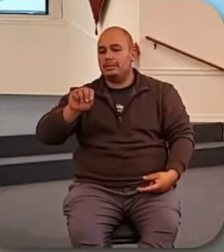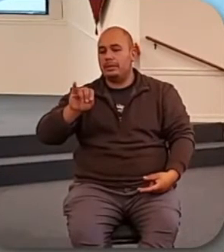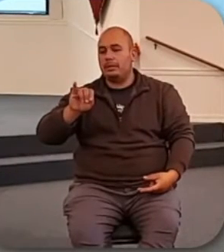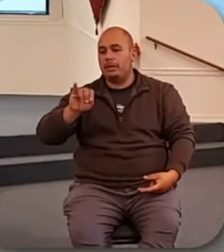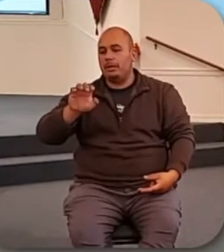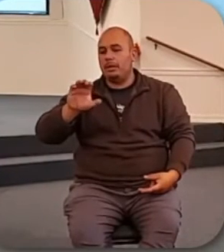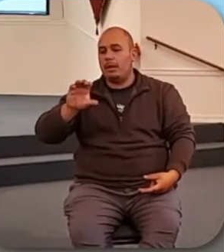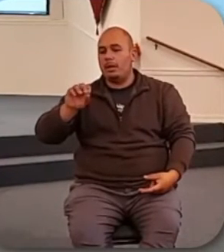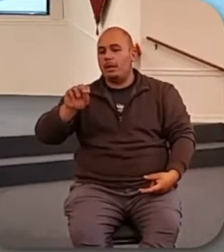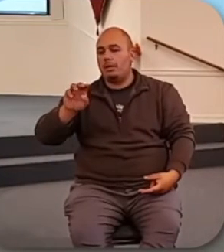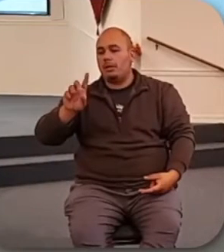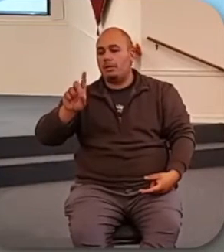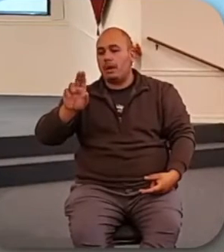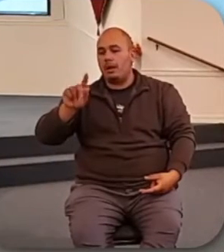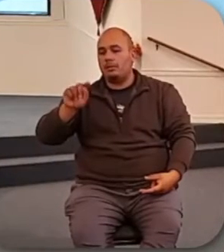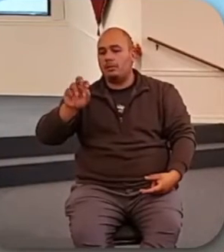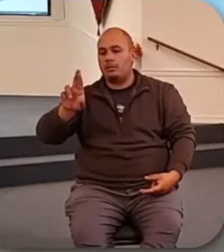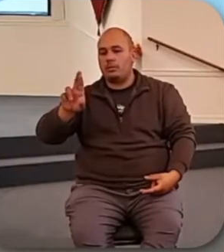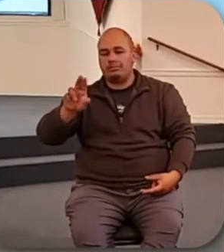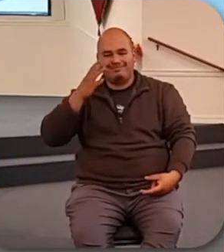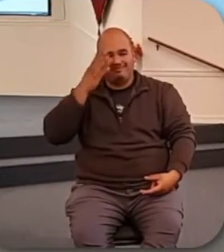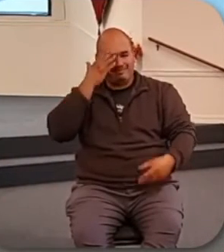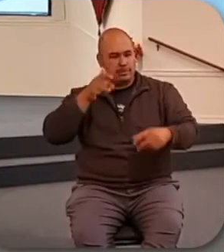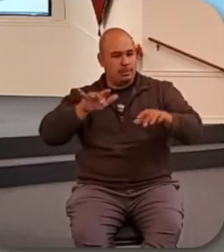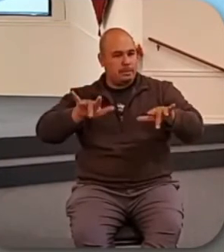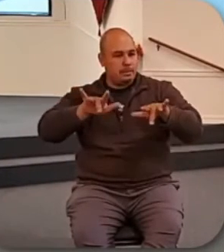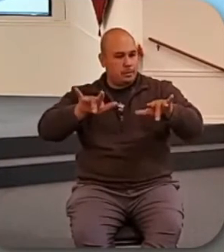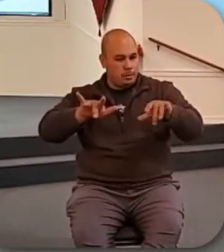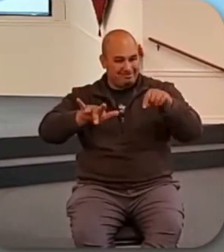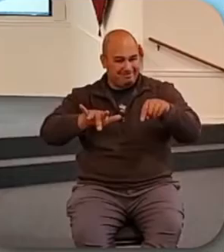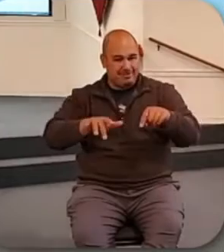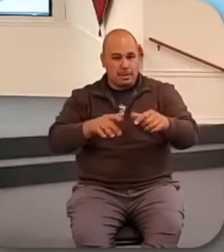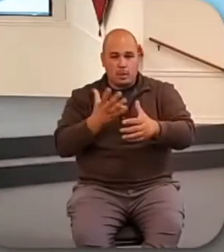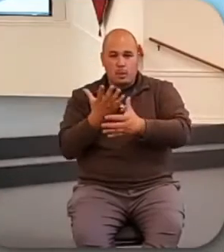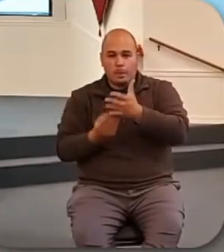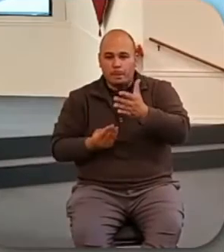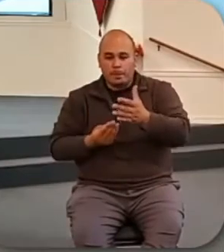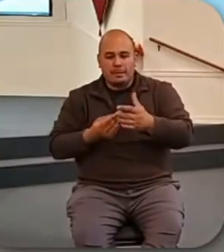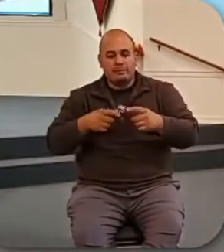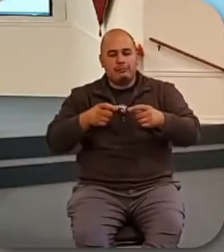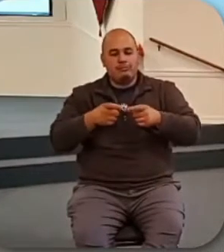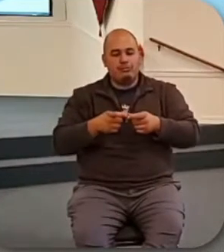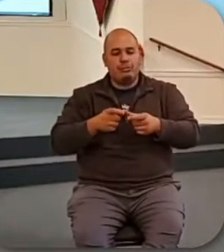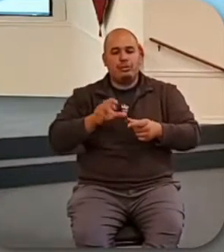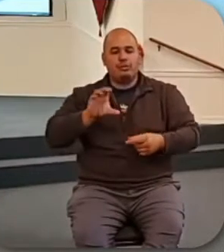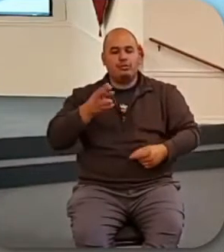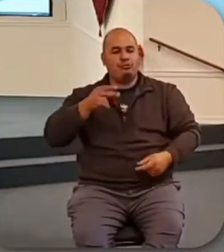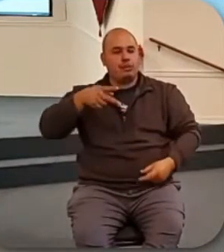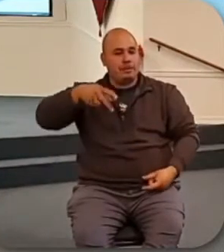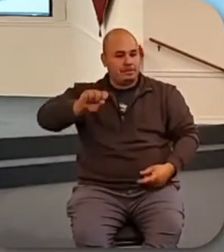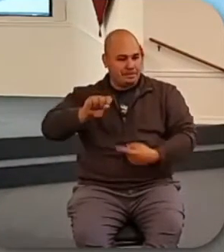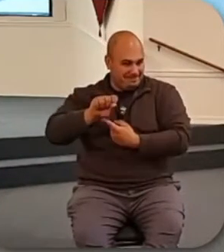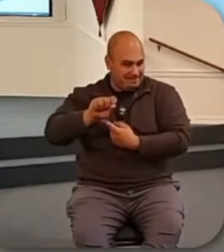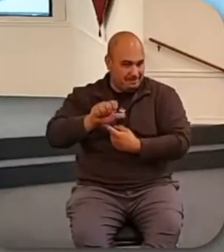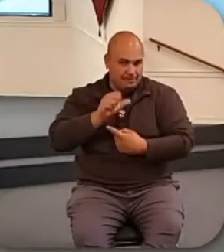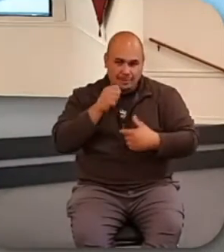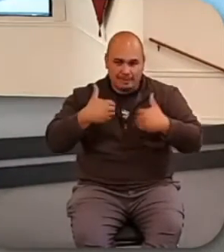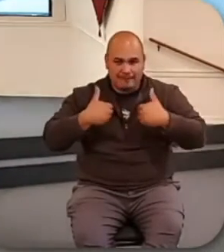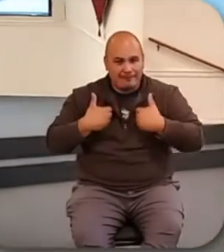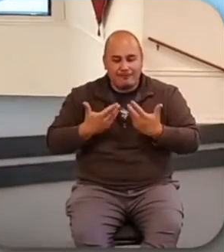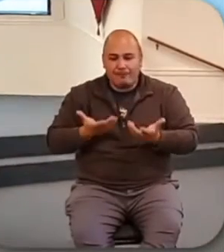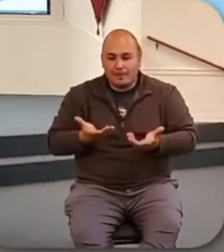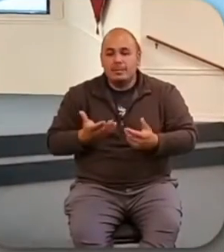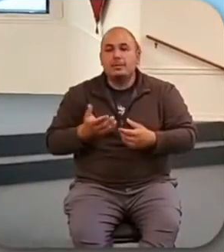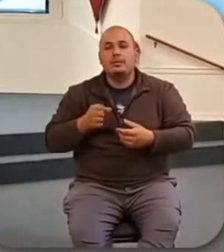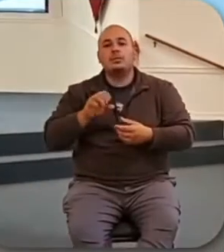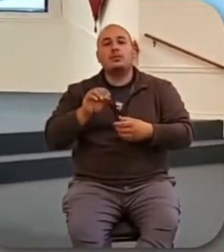down and stuck. It makes the prices go up. And there's a national worker shortage. We don't have as many workers as our companies want to have. And so